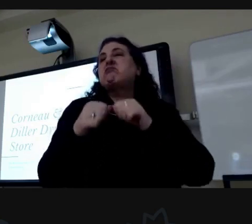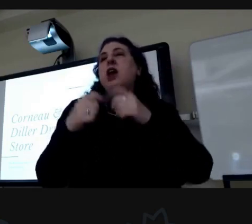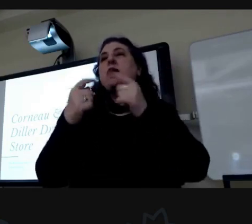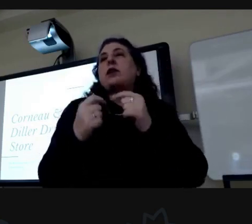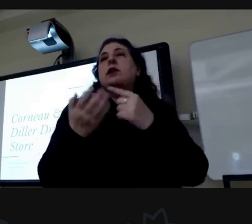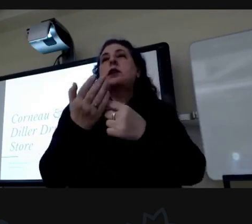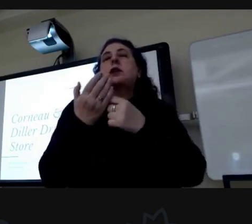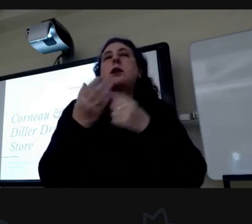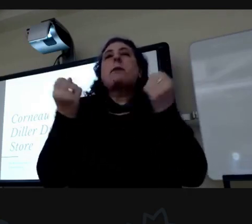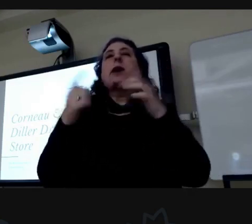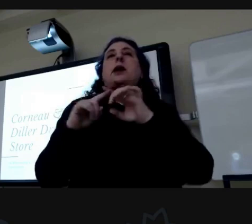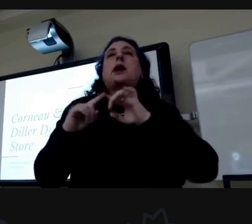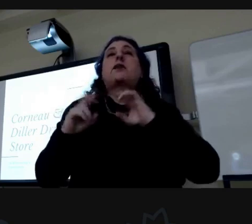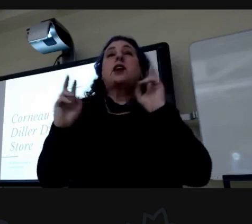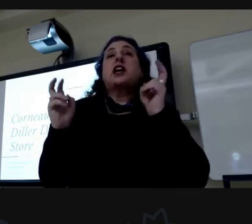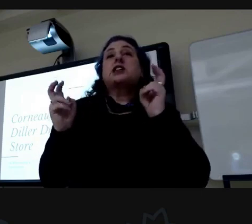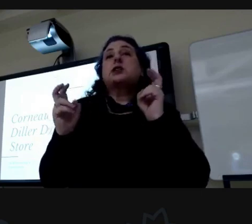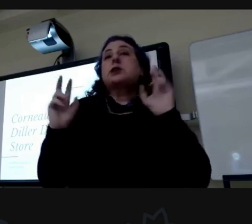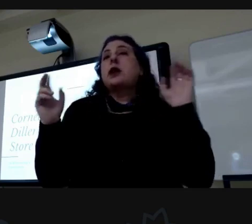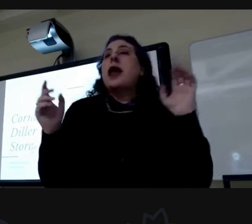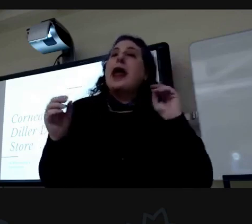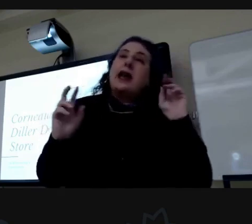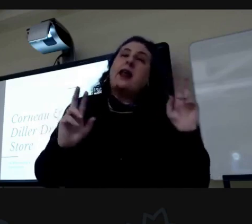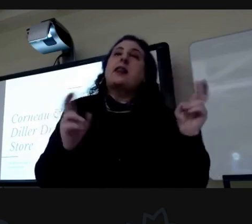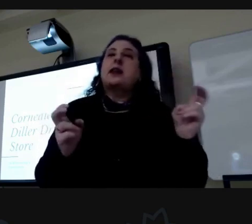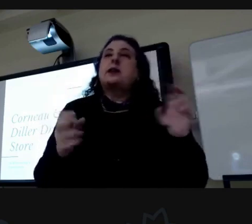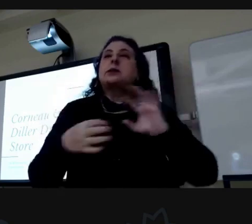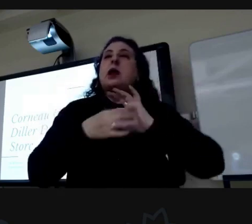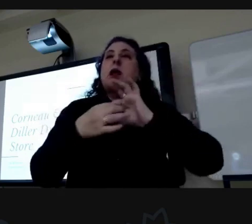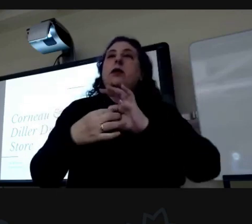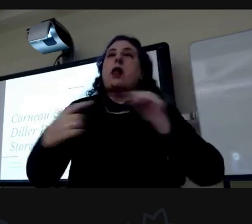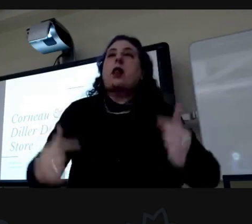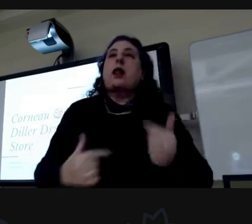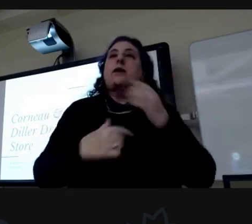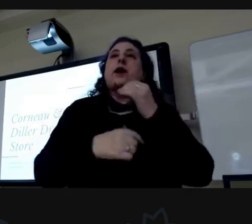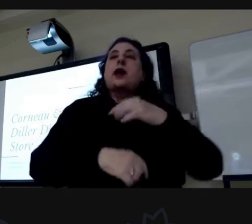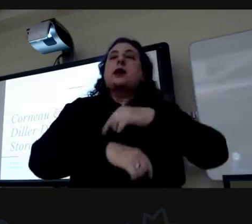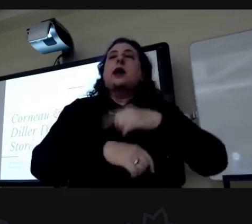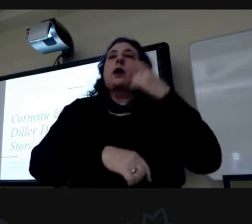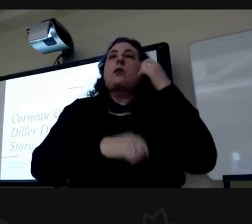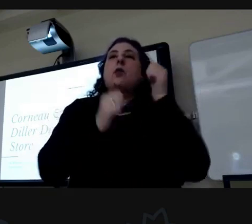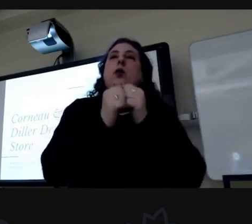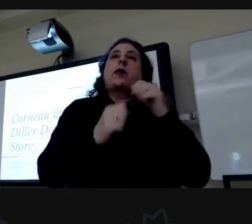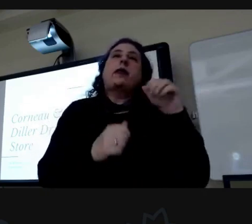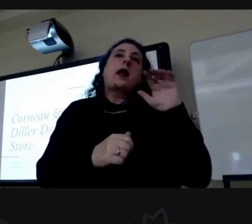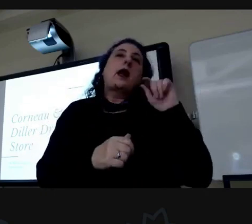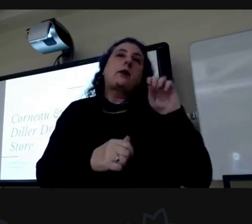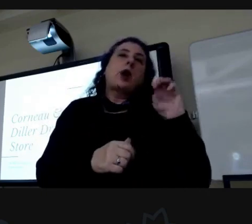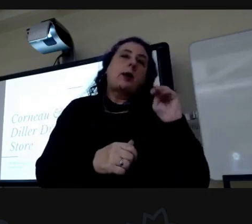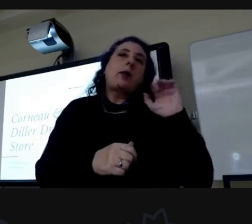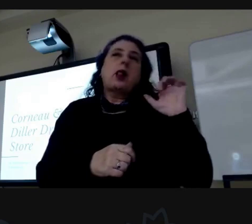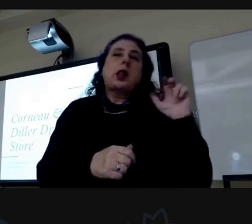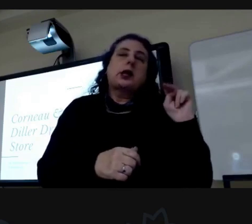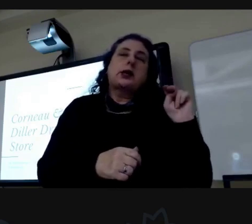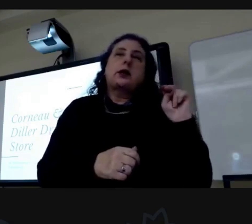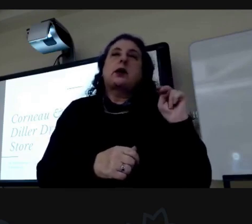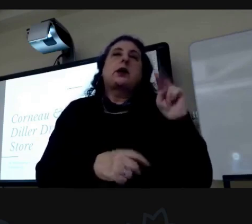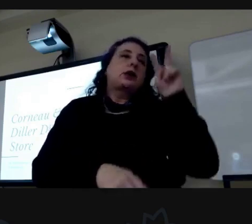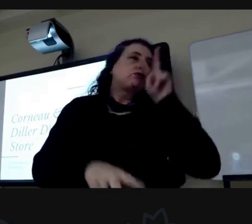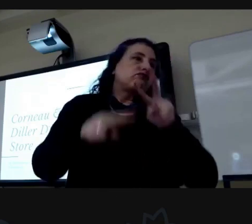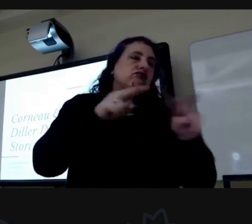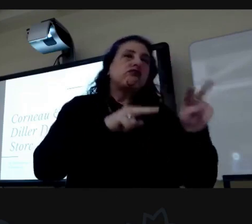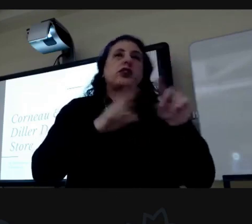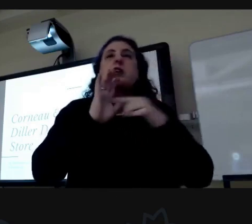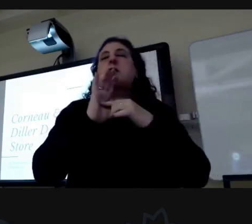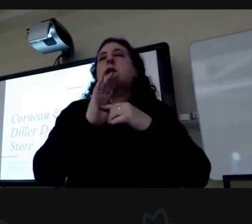discuss many issues and themes associated with the life and times of abraham lincoln and we also encourage you to check out our exhibit when we